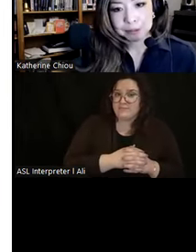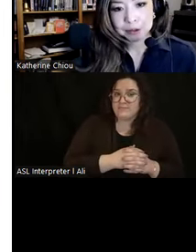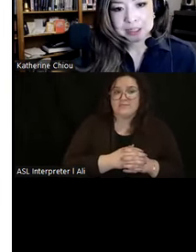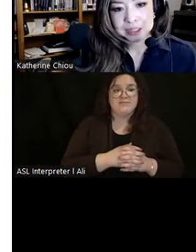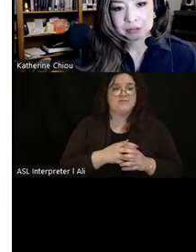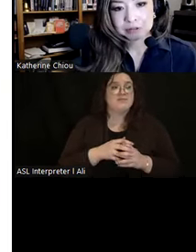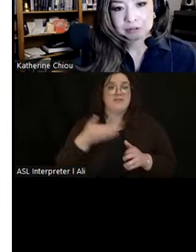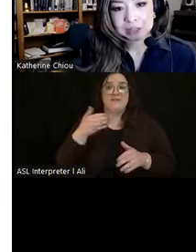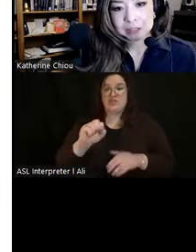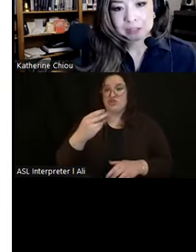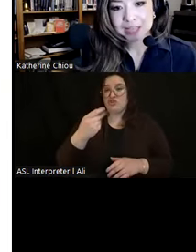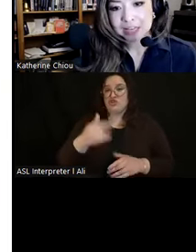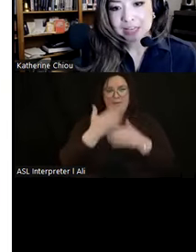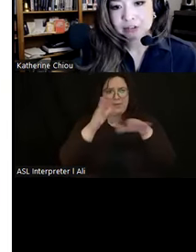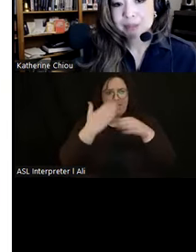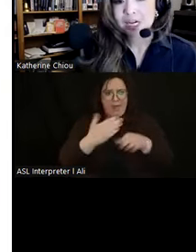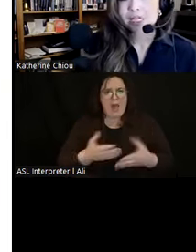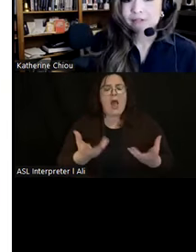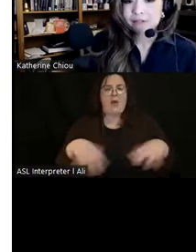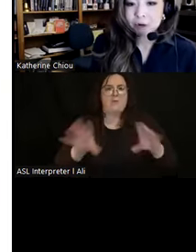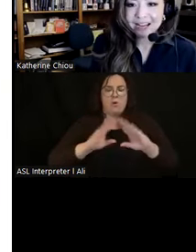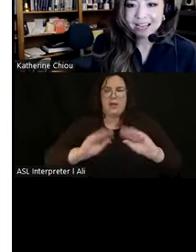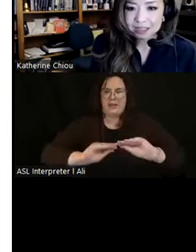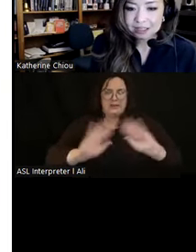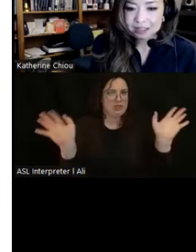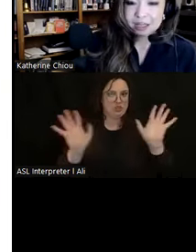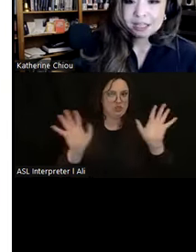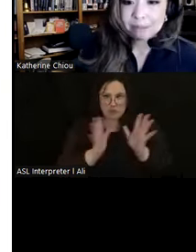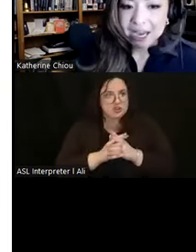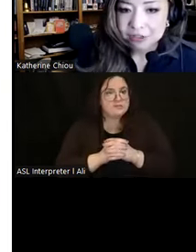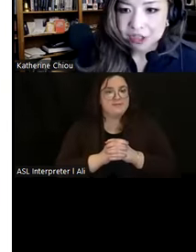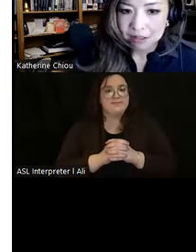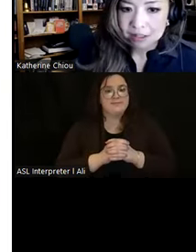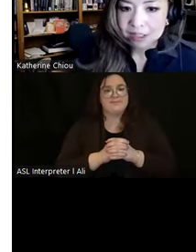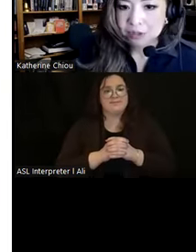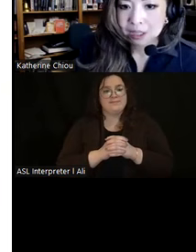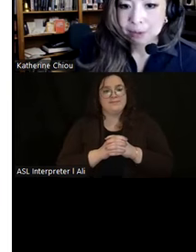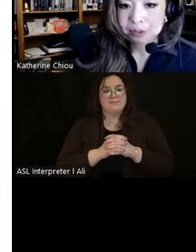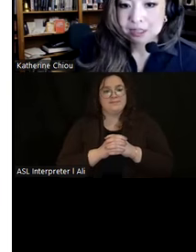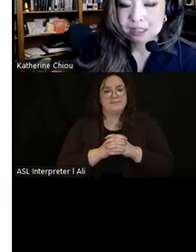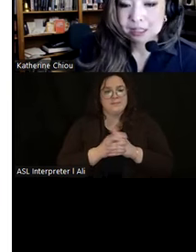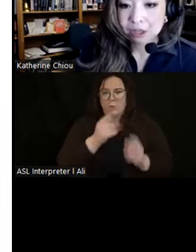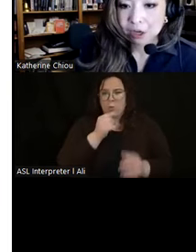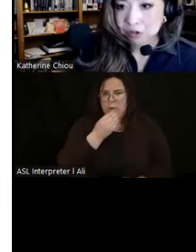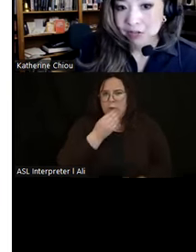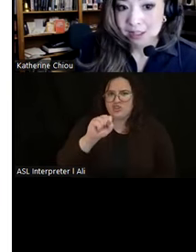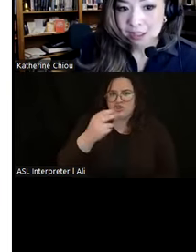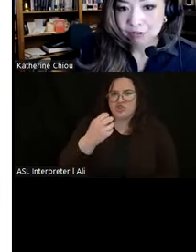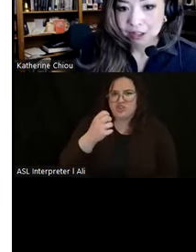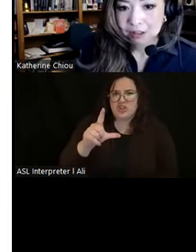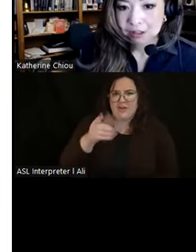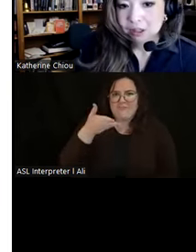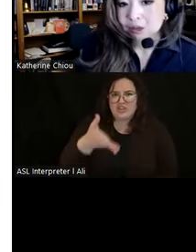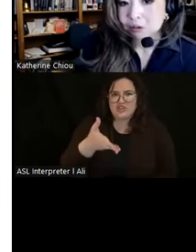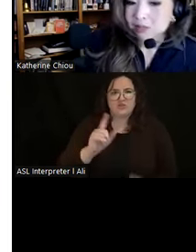their respective categories, however, it becomes even more evident that the pattern of shell consumption at both sites is also vastly